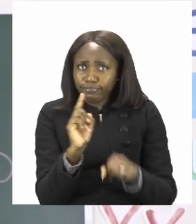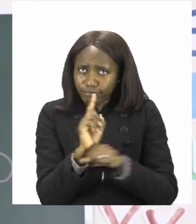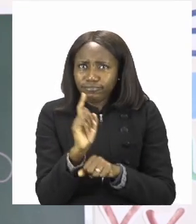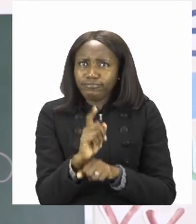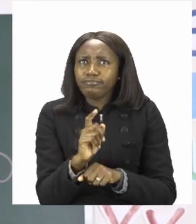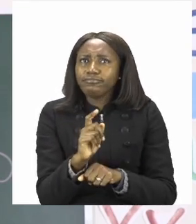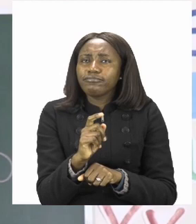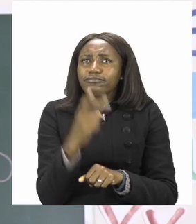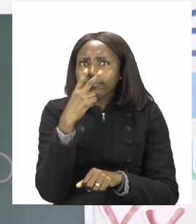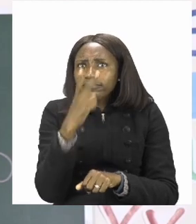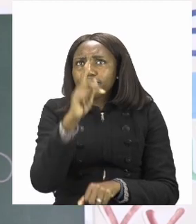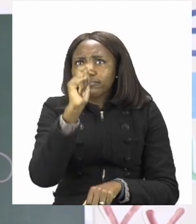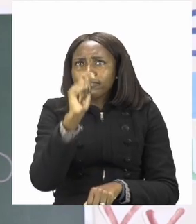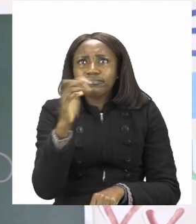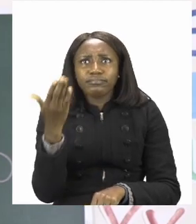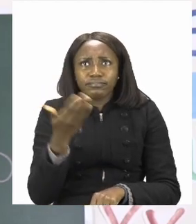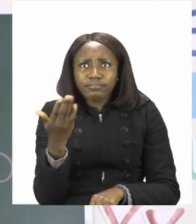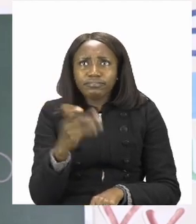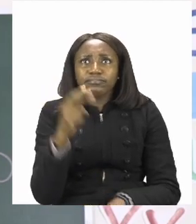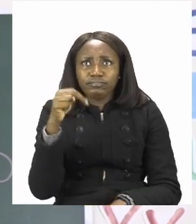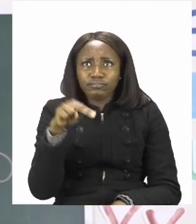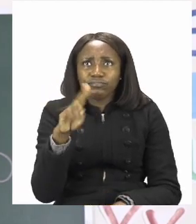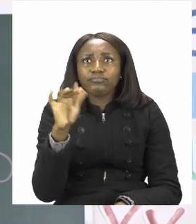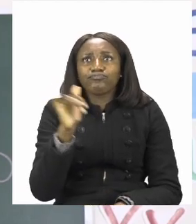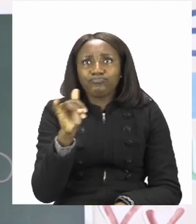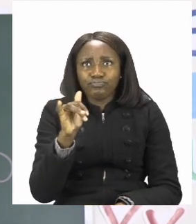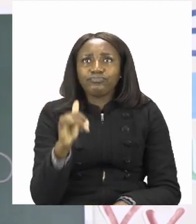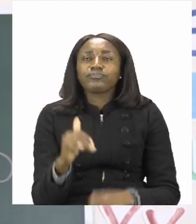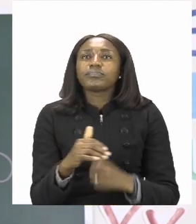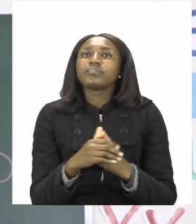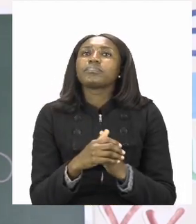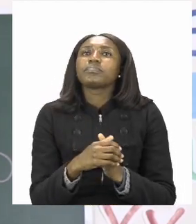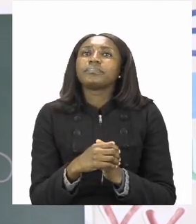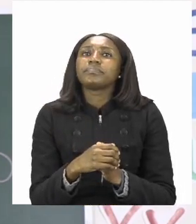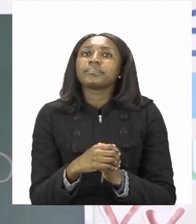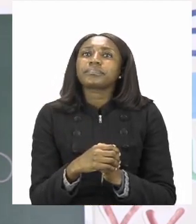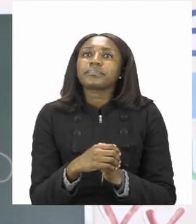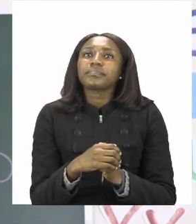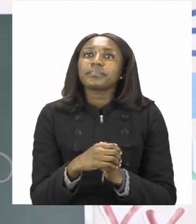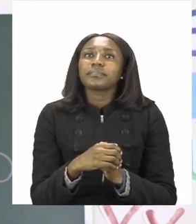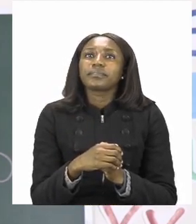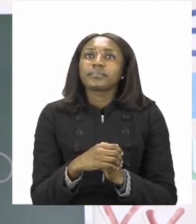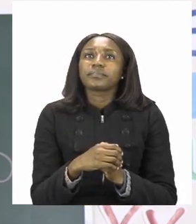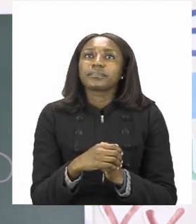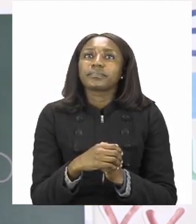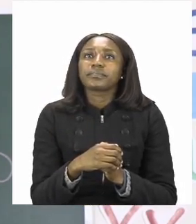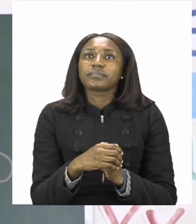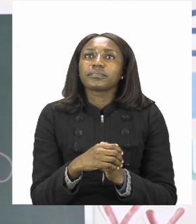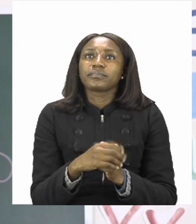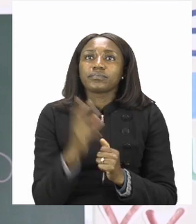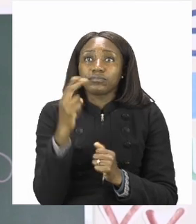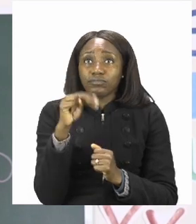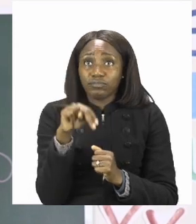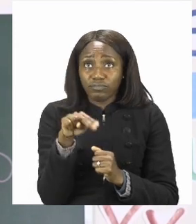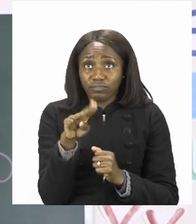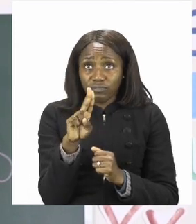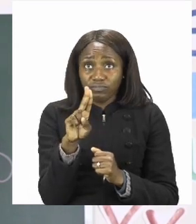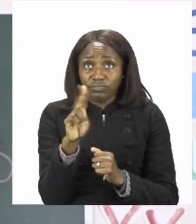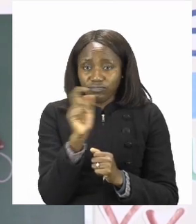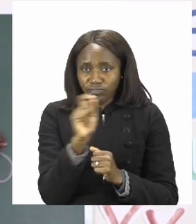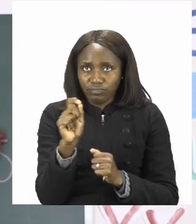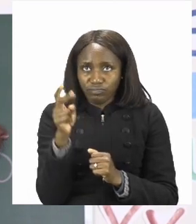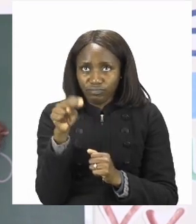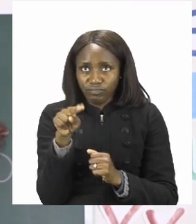thing we need to do is identify our tens and our units. Let's put a U on top of all our